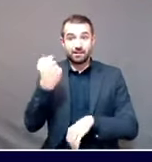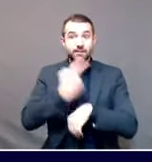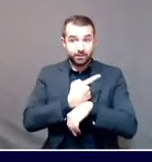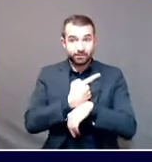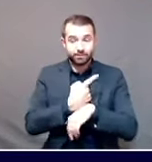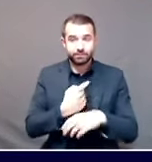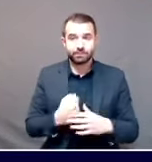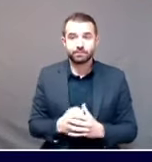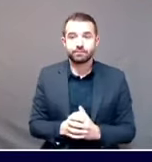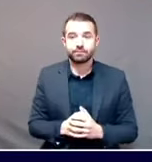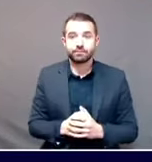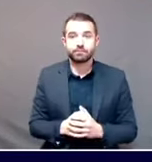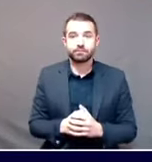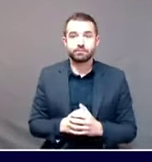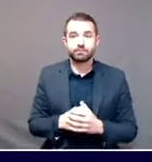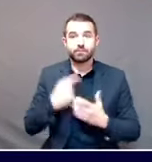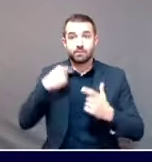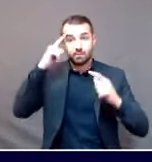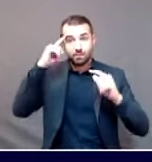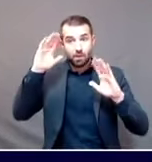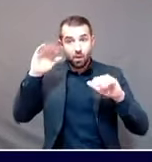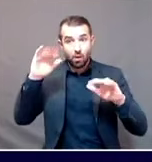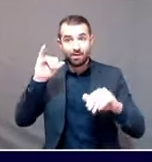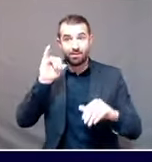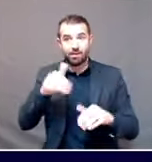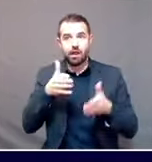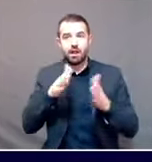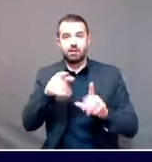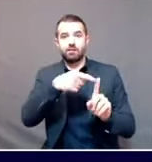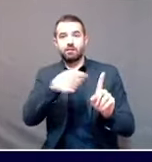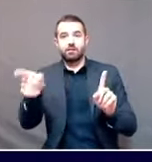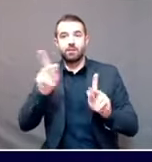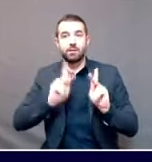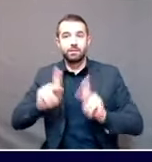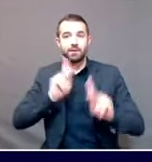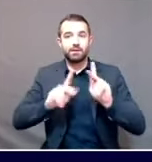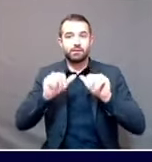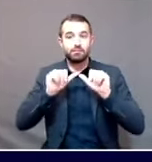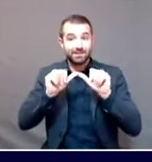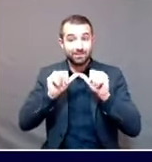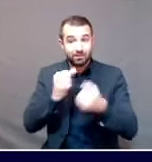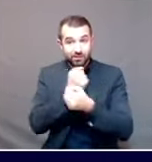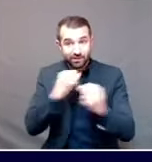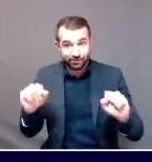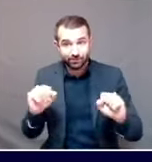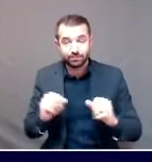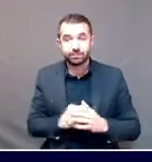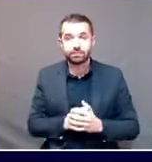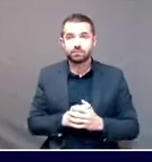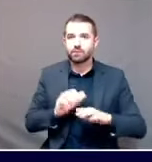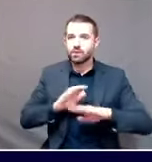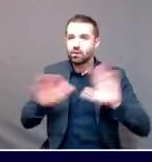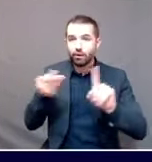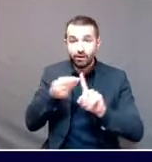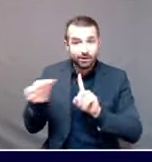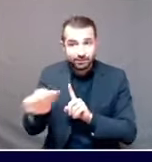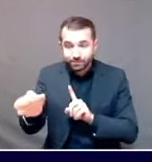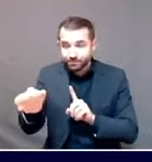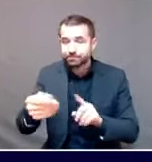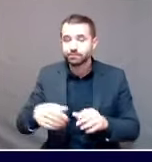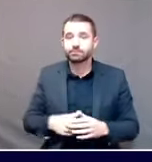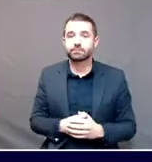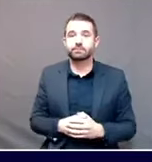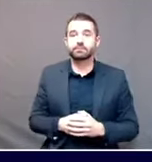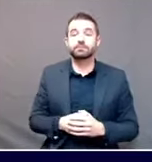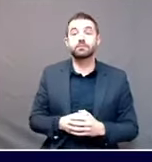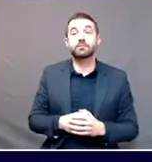hopefully allow allowing people to stay safe, prevent the virus from infecting others if they've got it, as well as allowing people